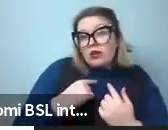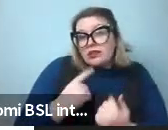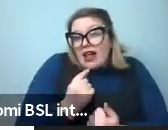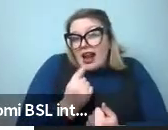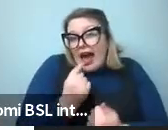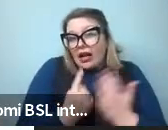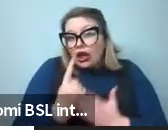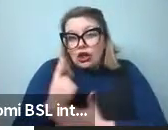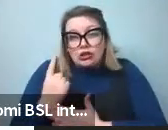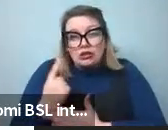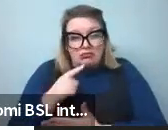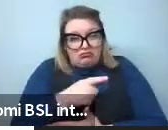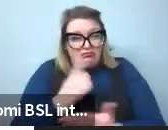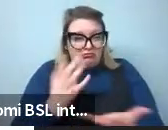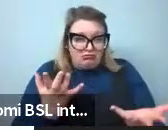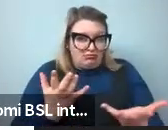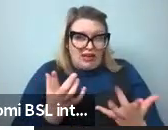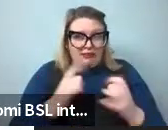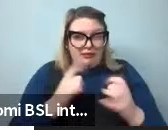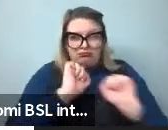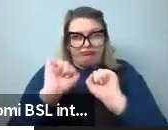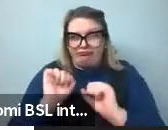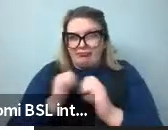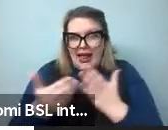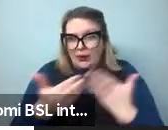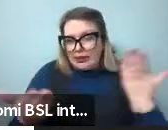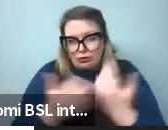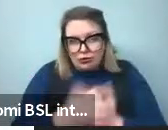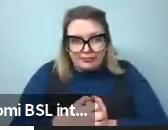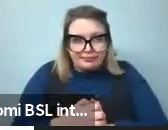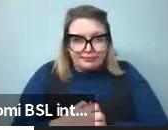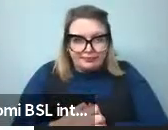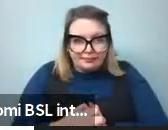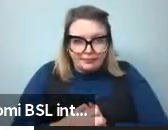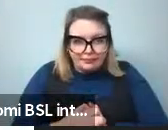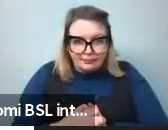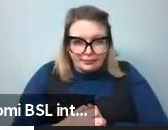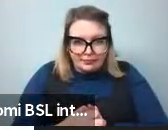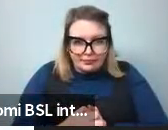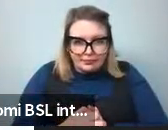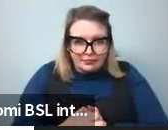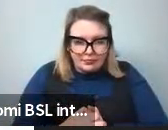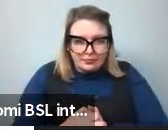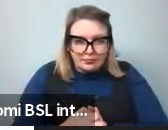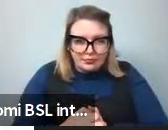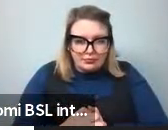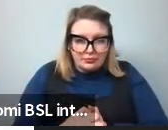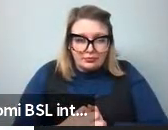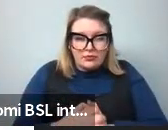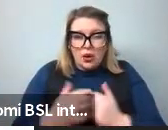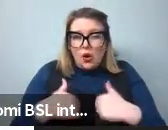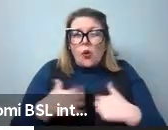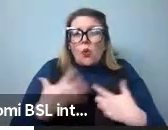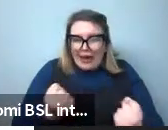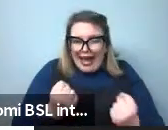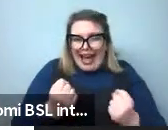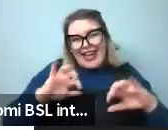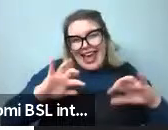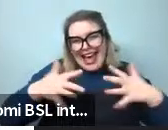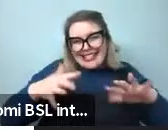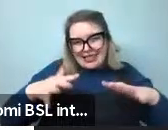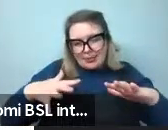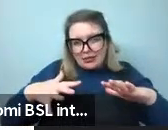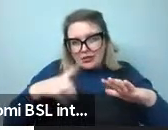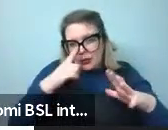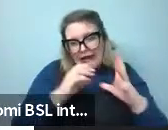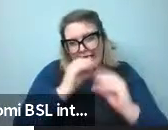this, whatever the language is. We don't have good estimates. We have estimates of that. can make up estimates of those. I'm just going to,